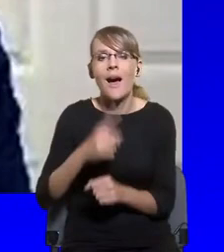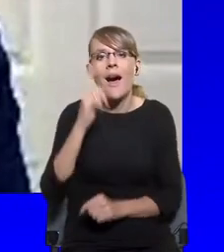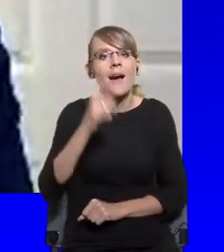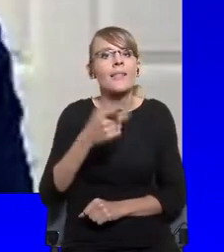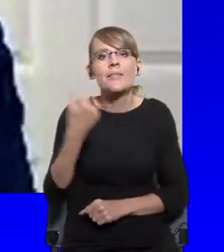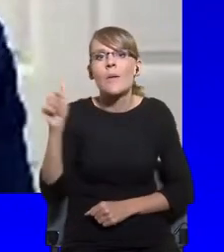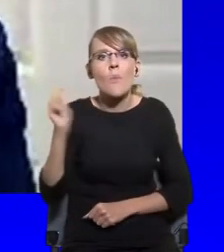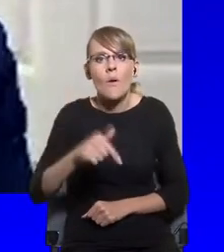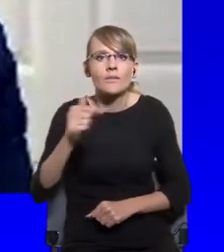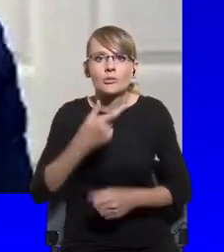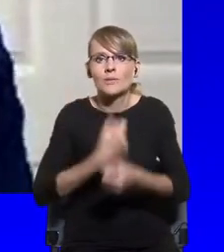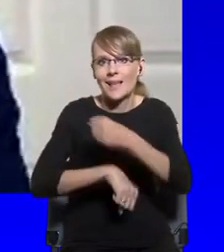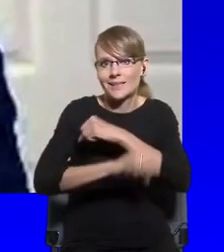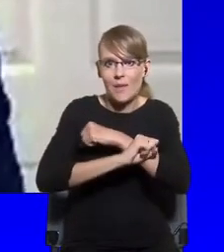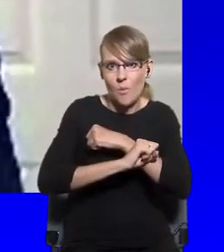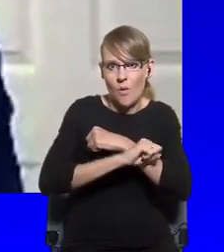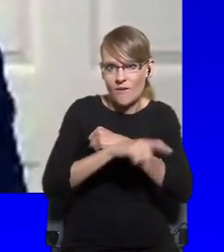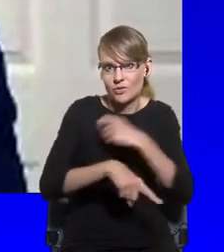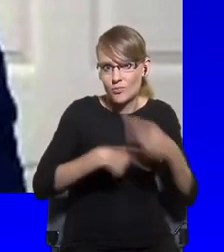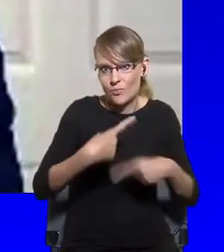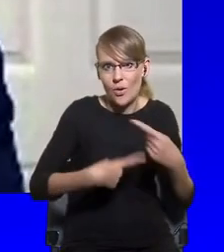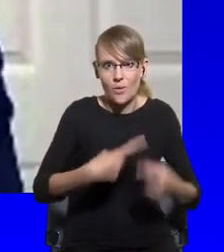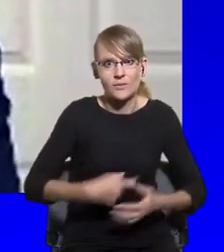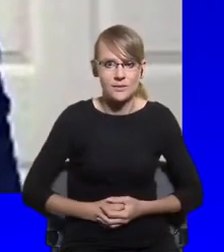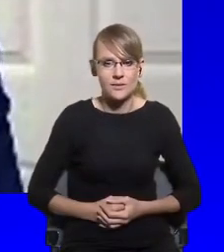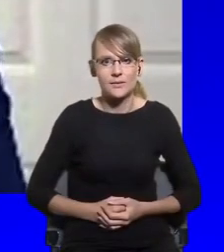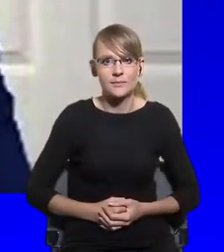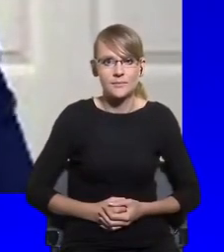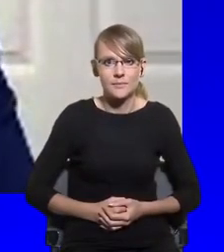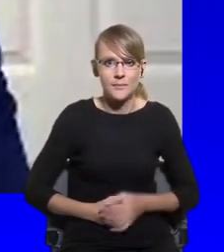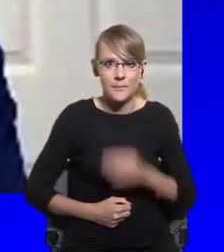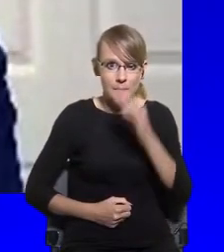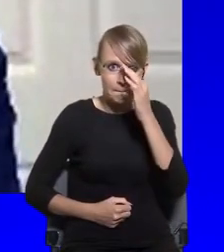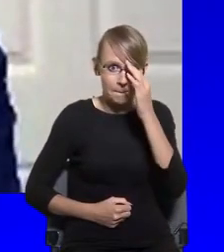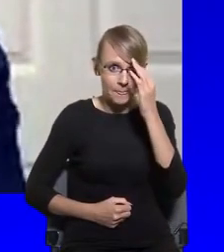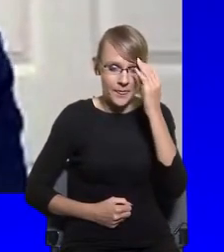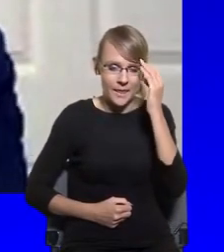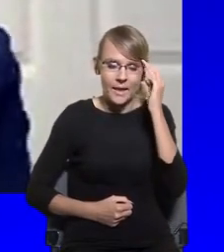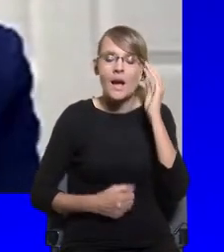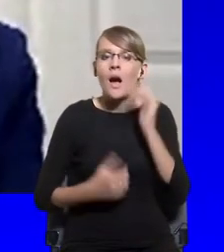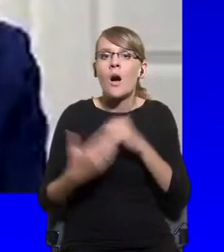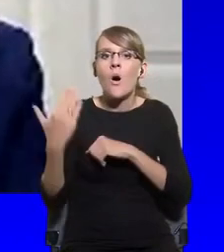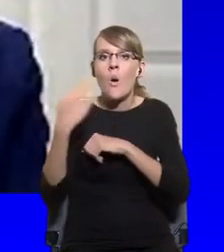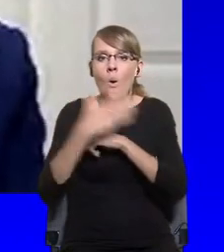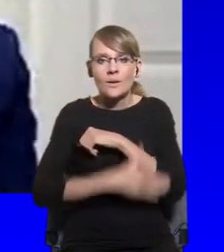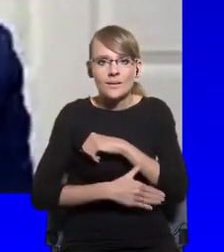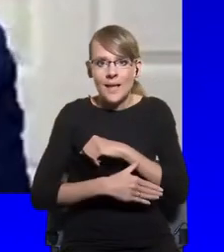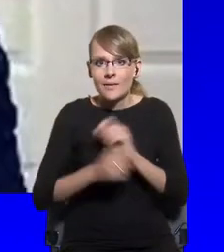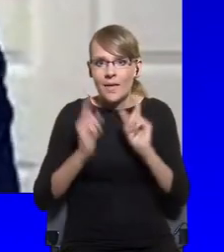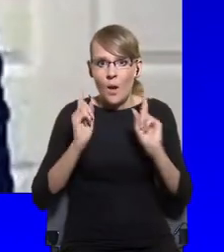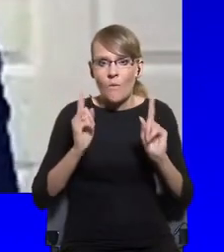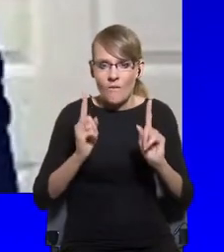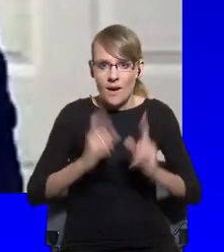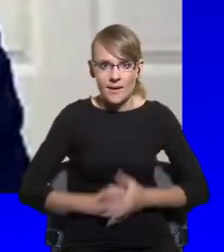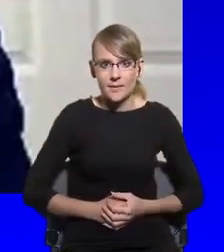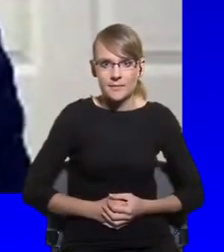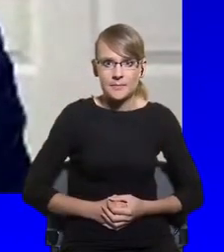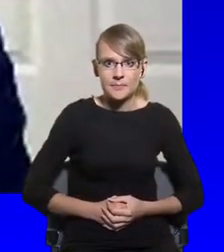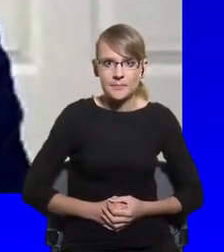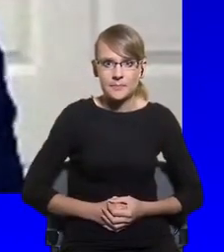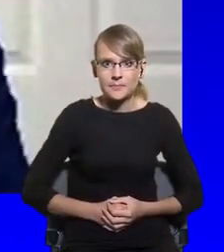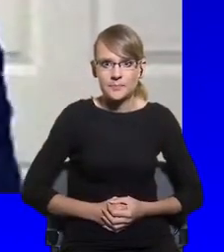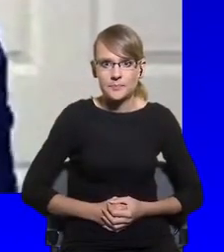Just the last point is that, for me, one of the most pressing questions, and